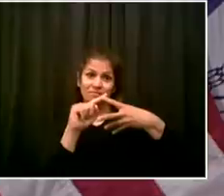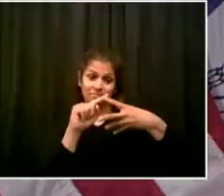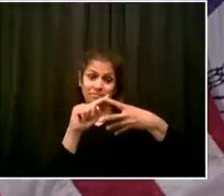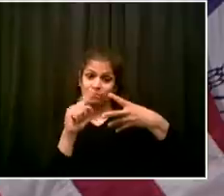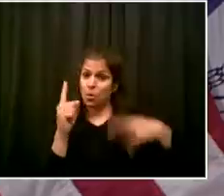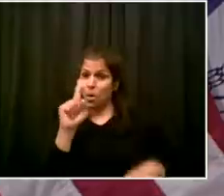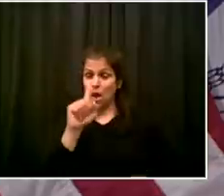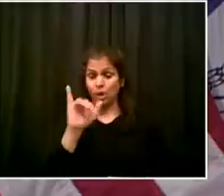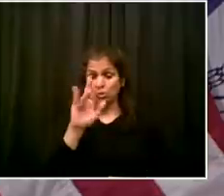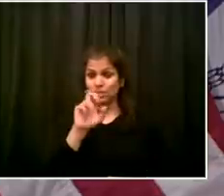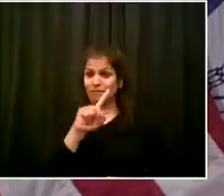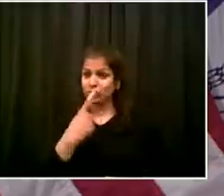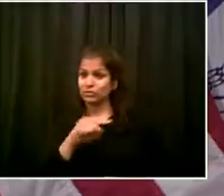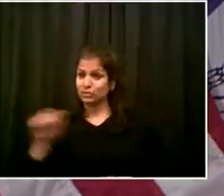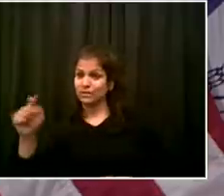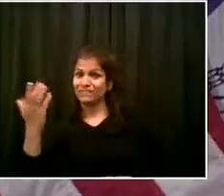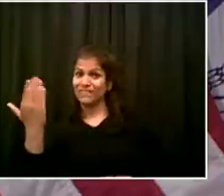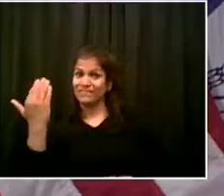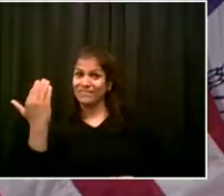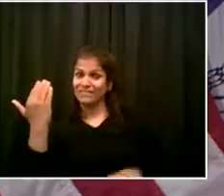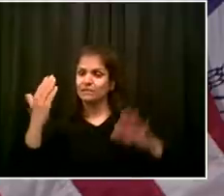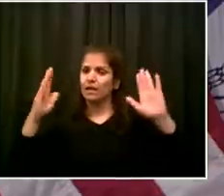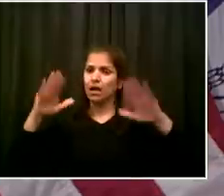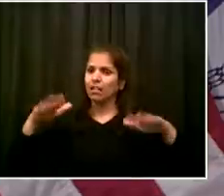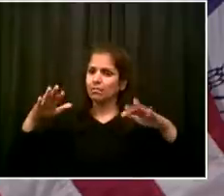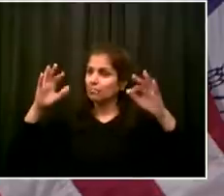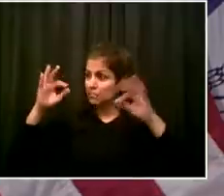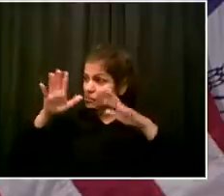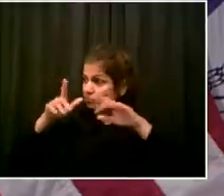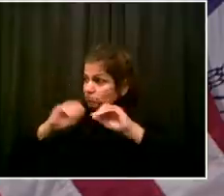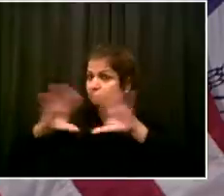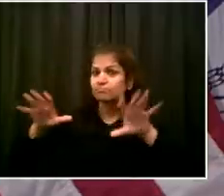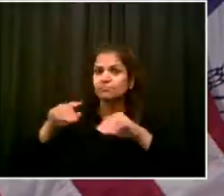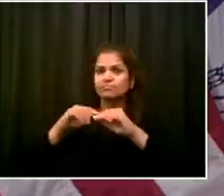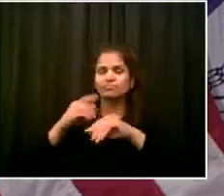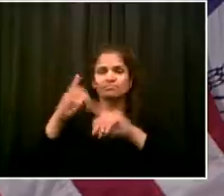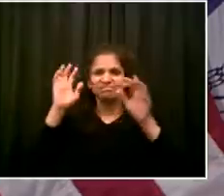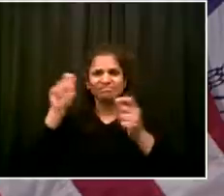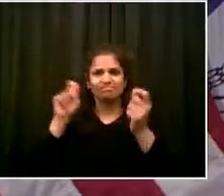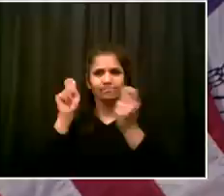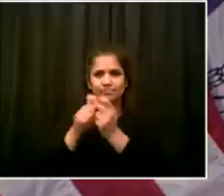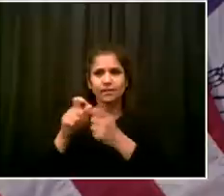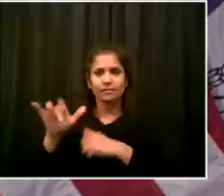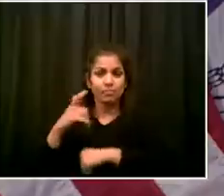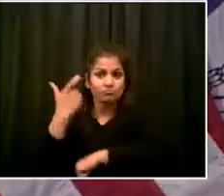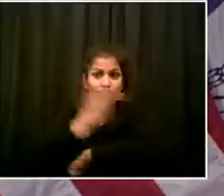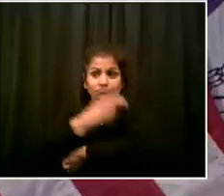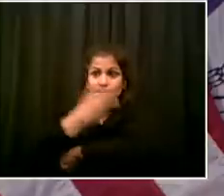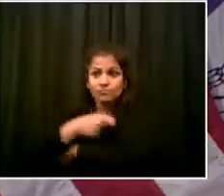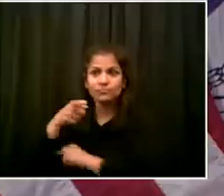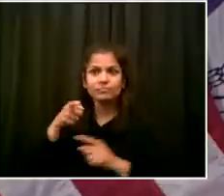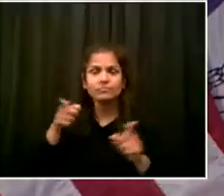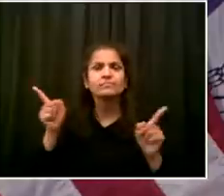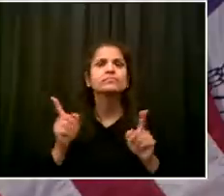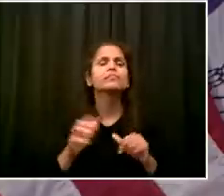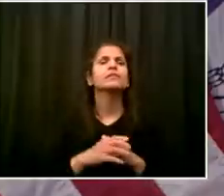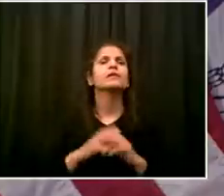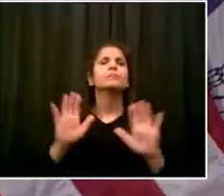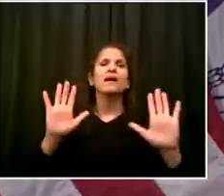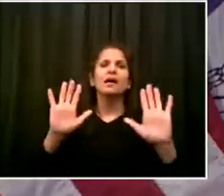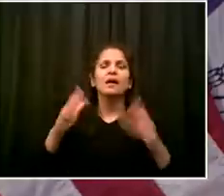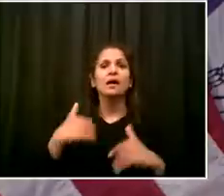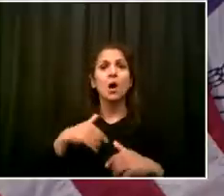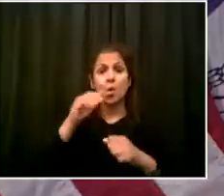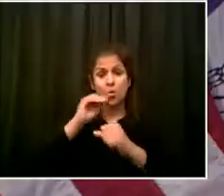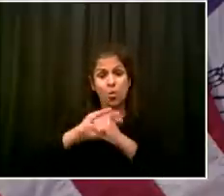Today, I will put an asterisk that you won't be surprised on saying, you know, this disease has thrown us a lot of curveballs. So we're not going to rest